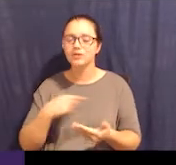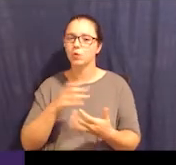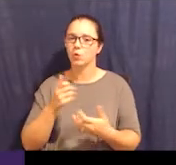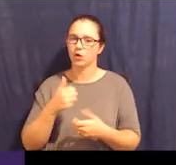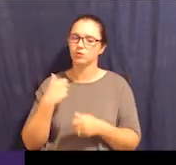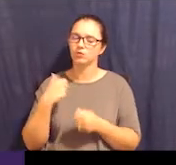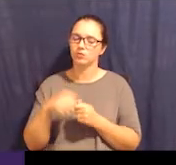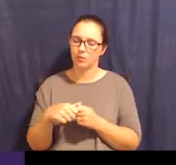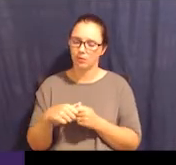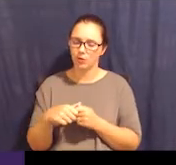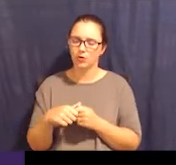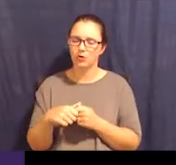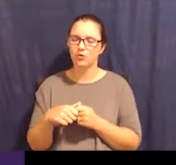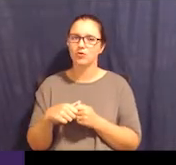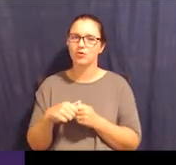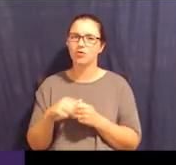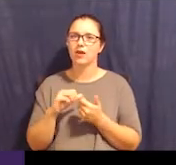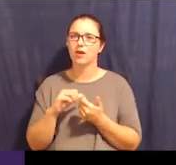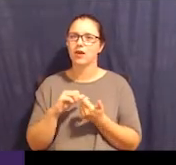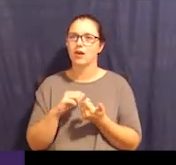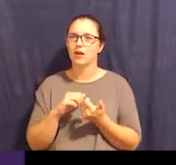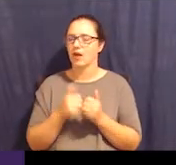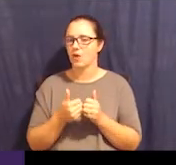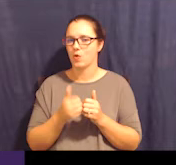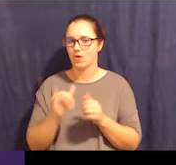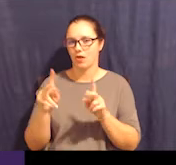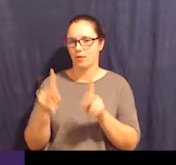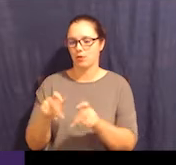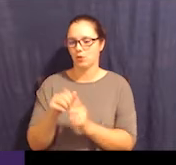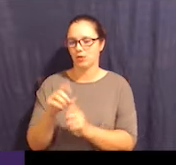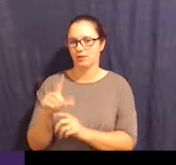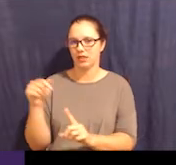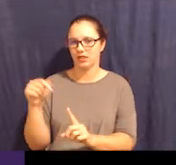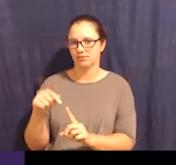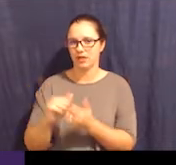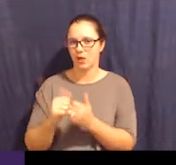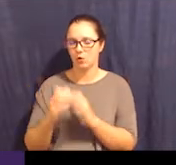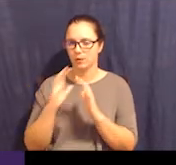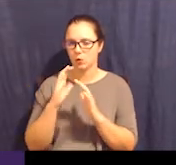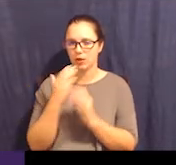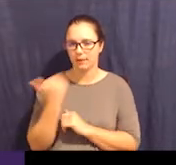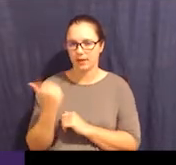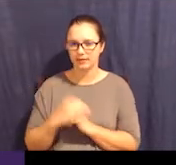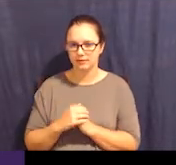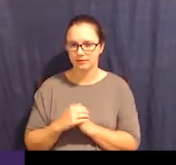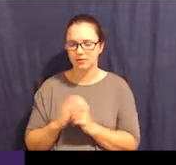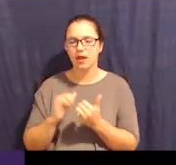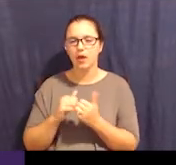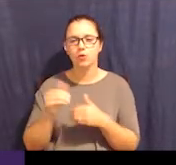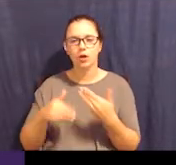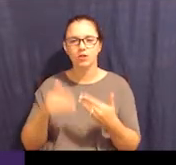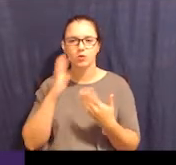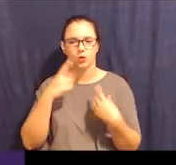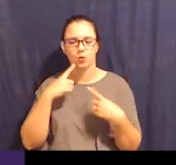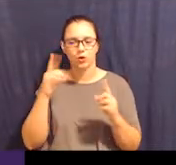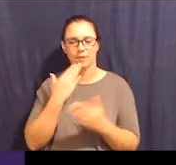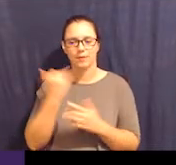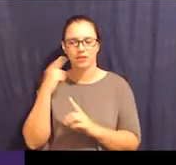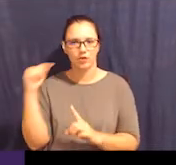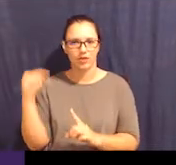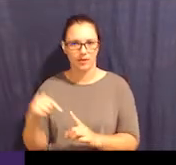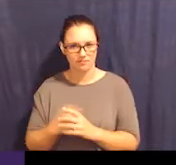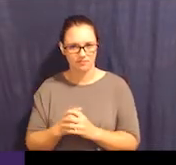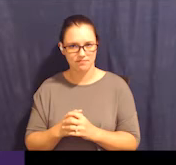disability communicate best? How will this process work best for them? And I don't want you to think that just because